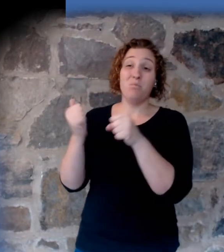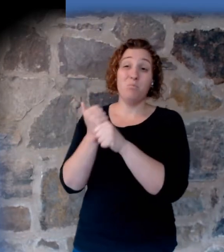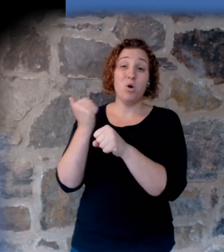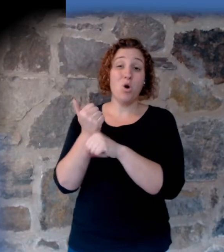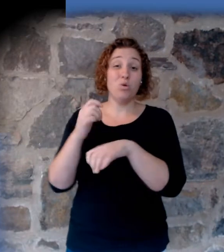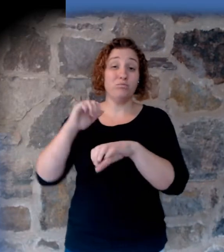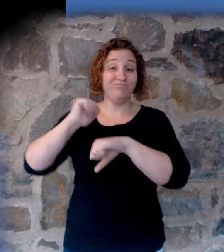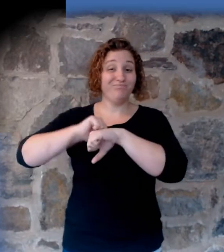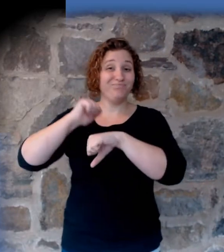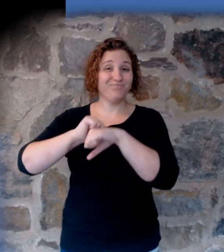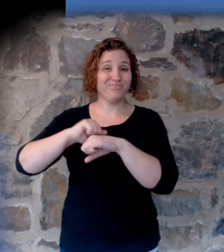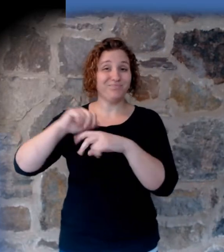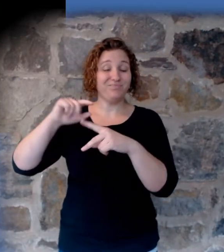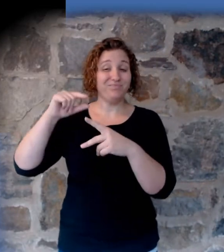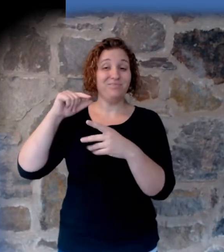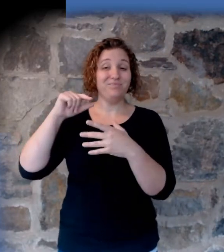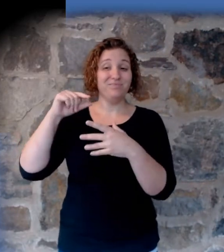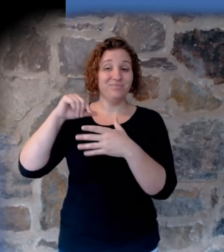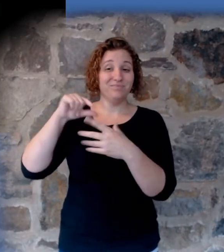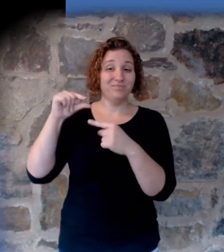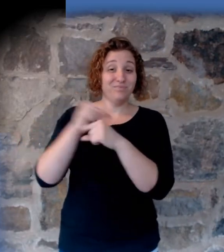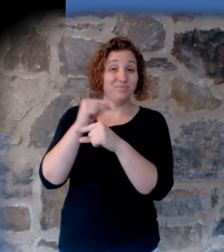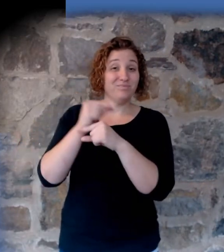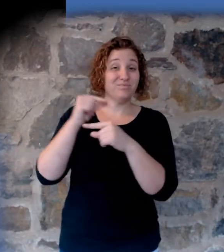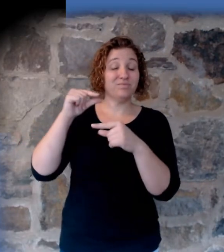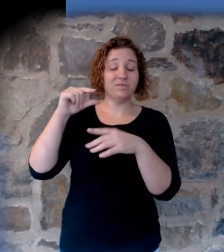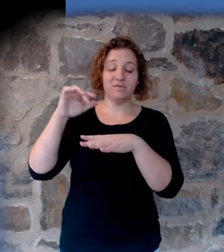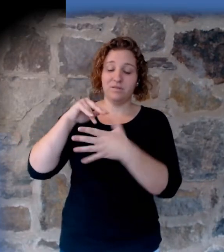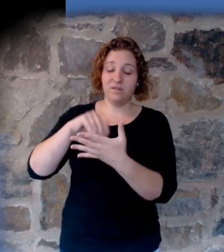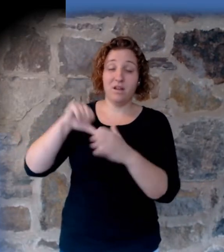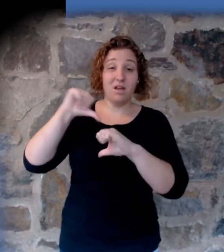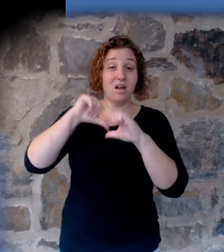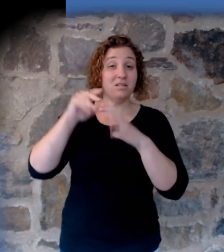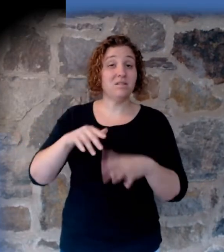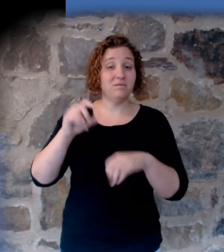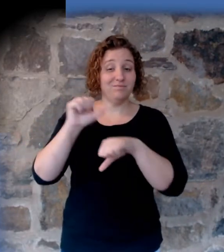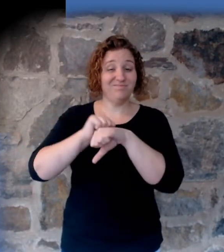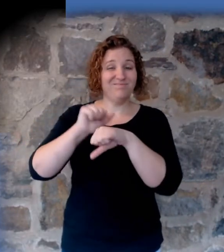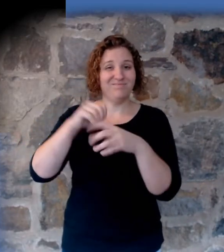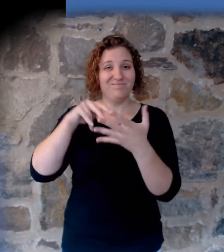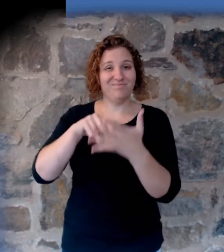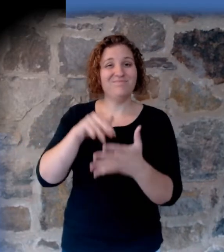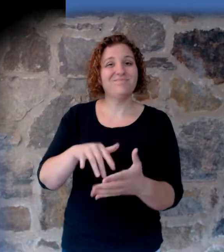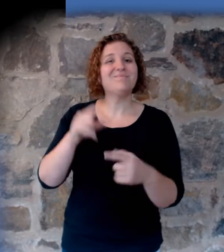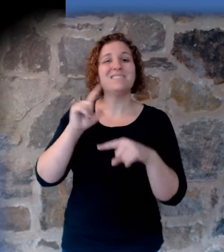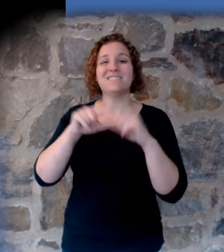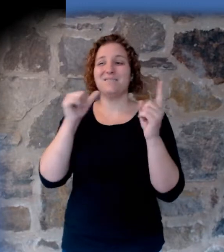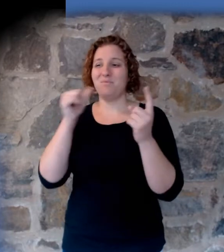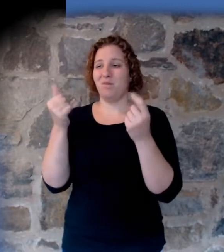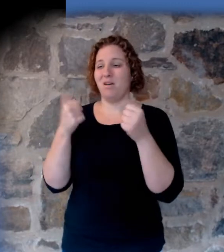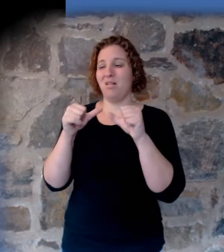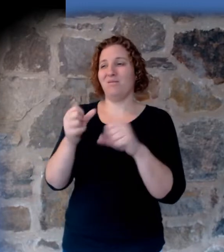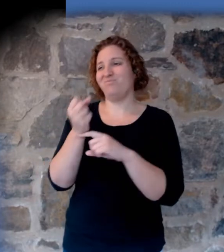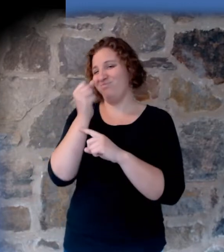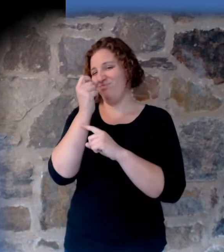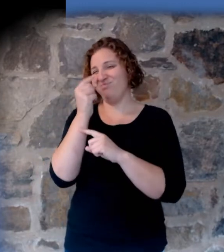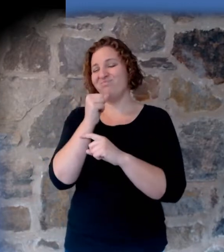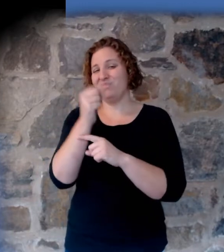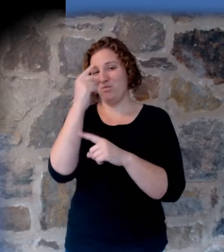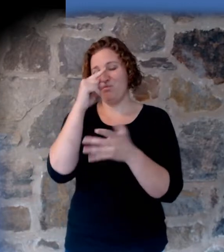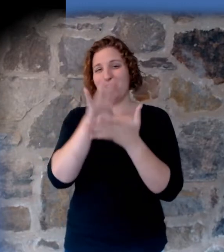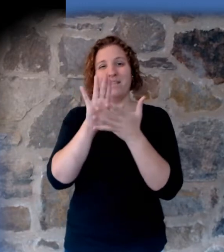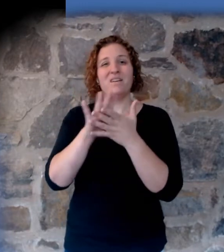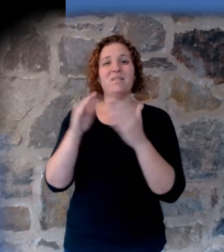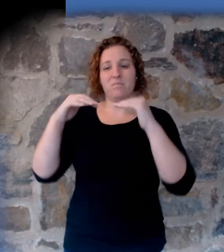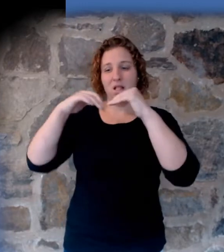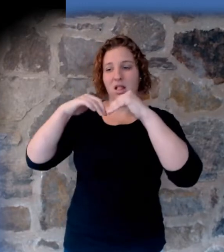canyon like this for tens of millions of years. You can't imagine a canyon enduring that long with erosion. Is